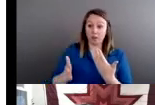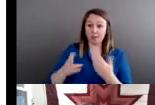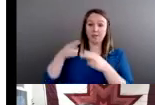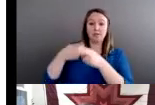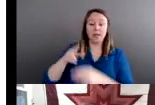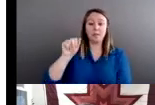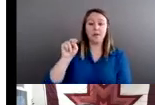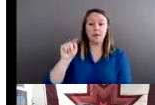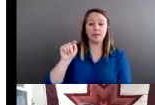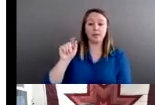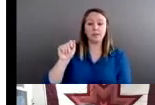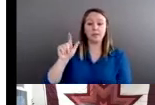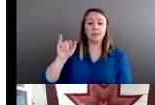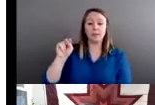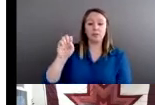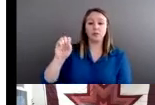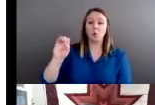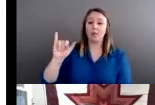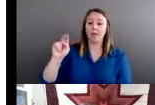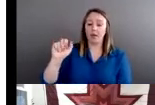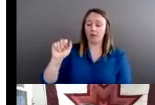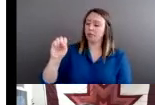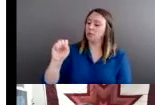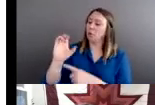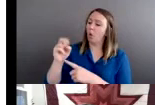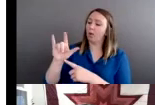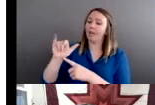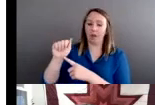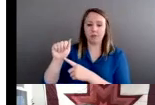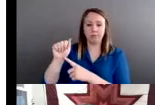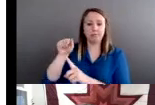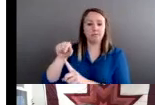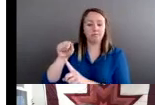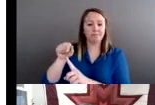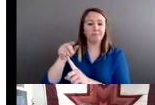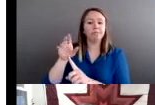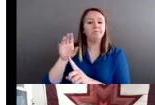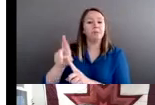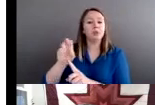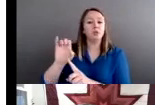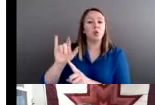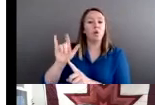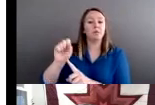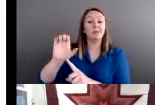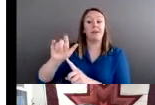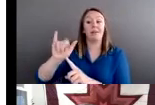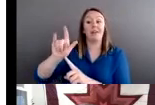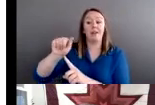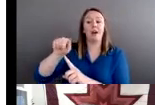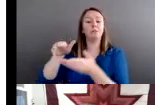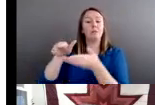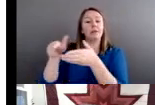and Mr. Scalia passed away in his sleep after this case was argued in